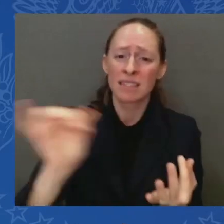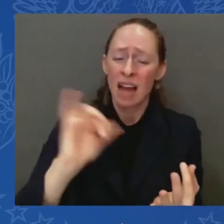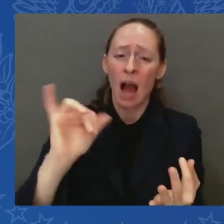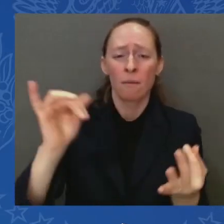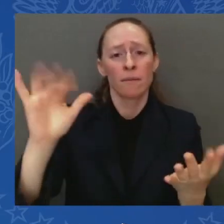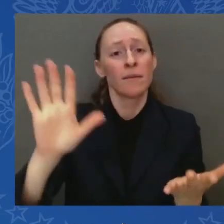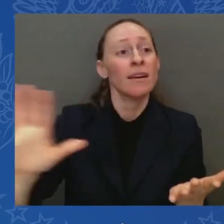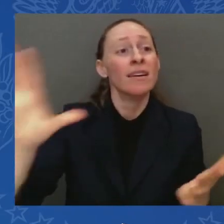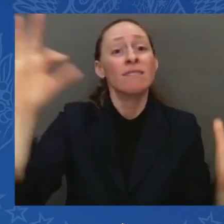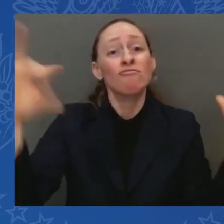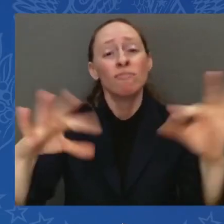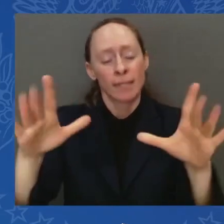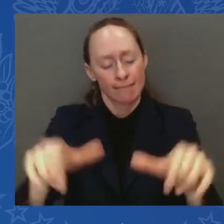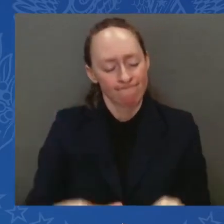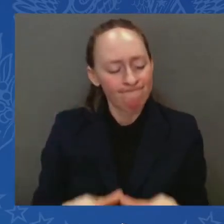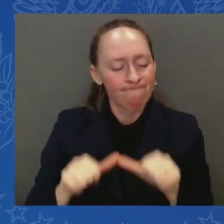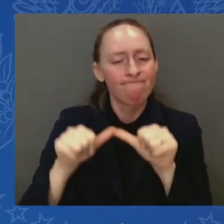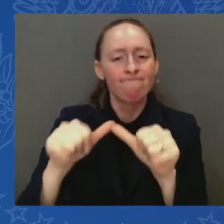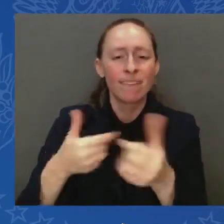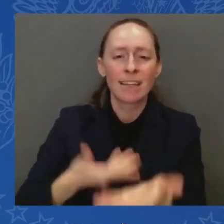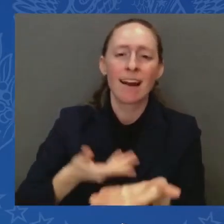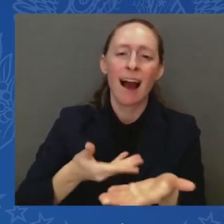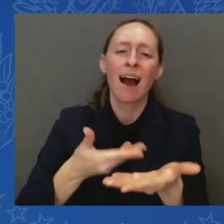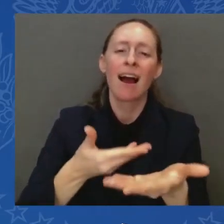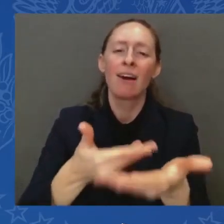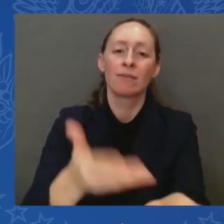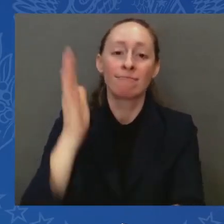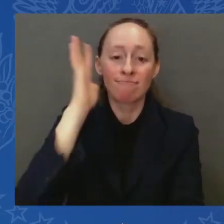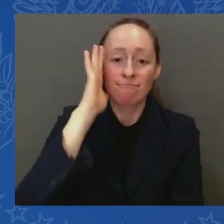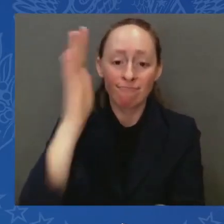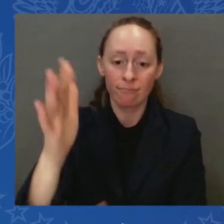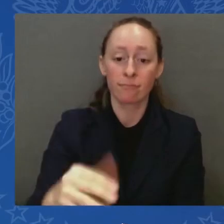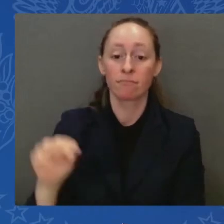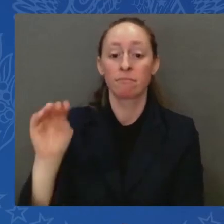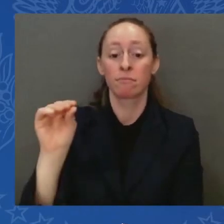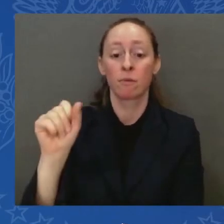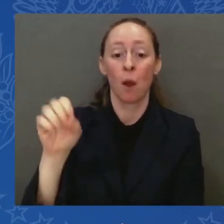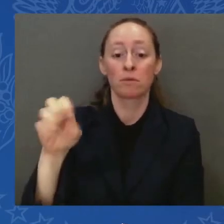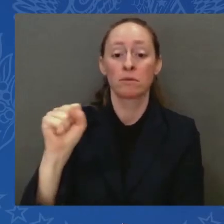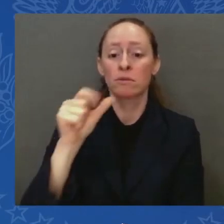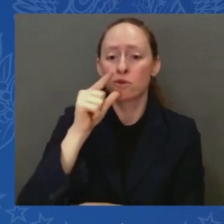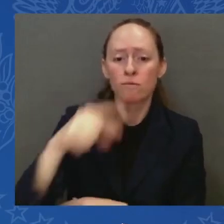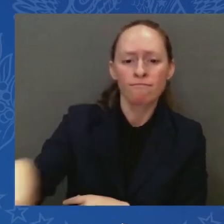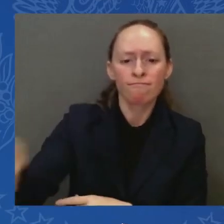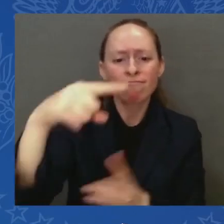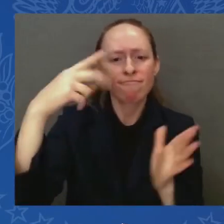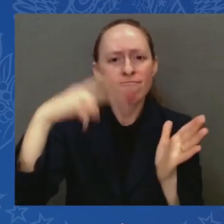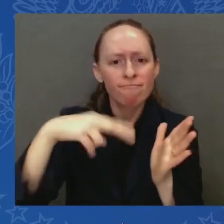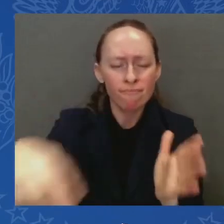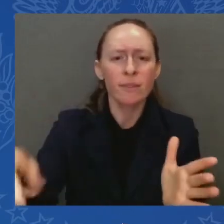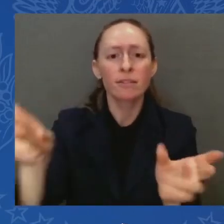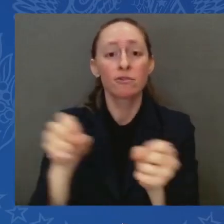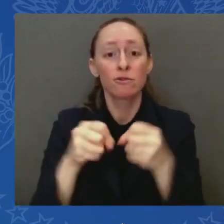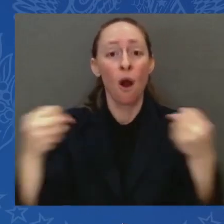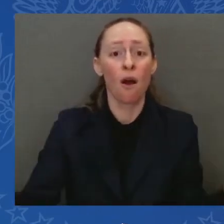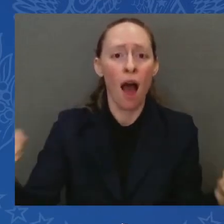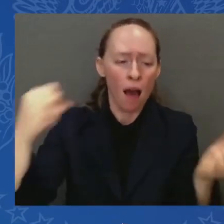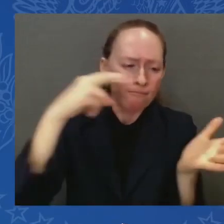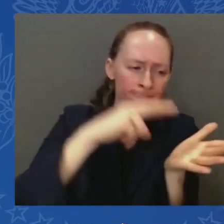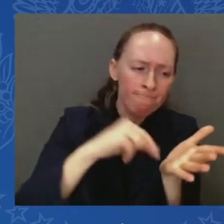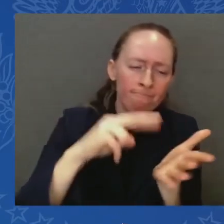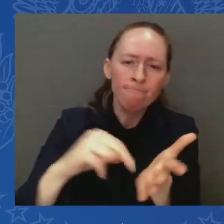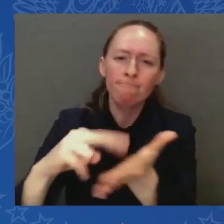began reading the Torah from the very beginning. The story of creation reminds us of two things.